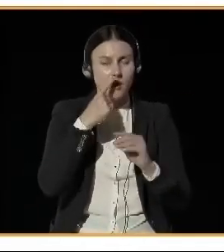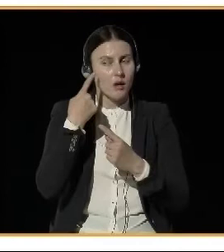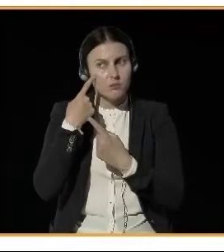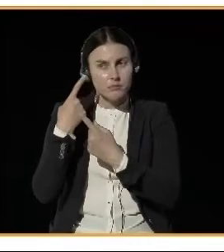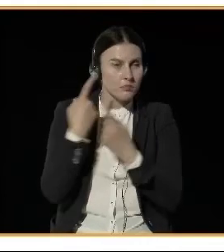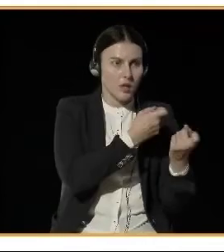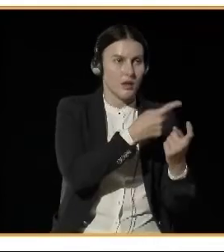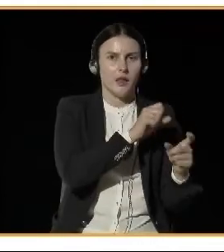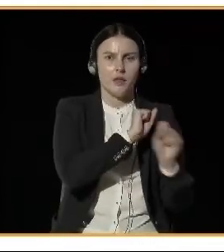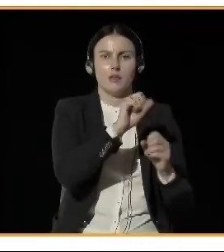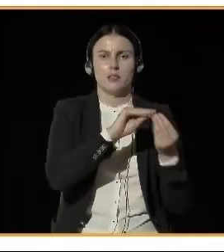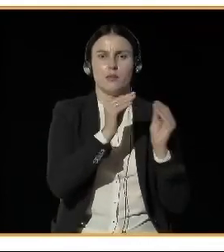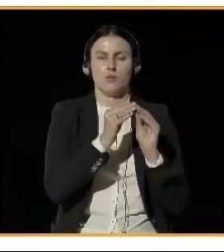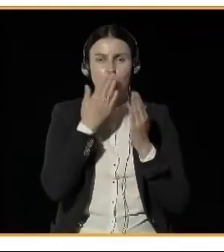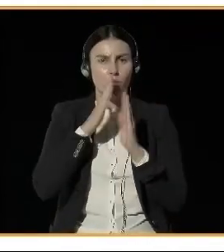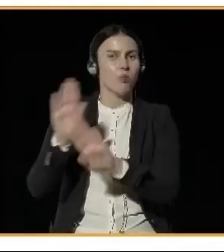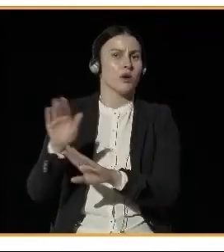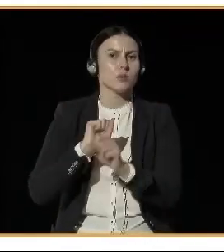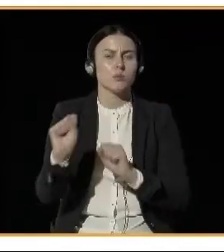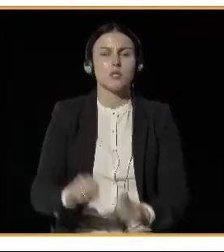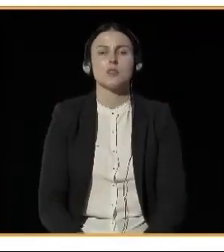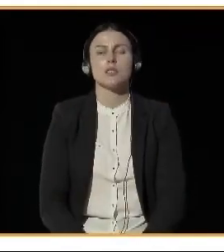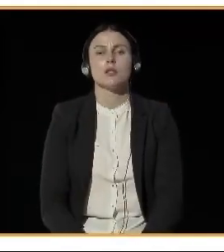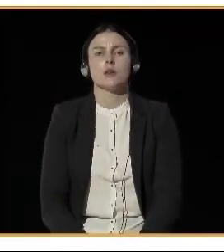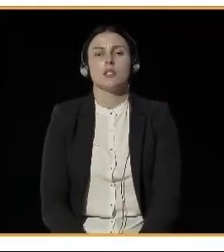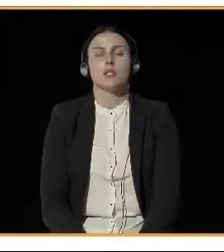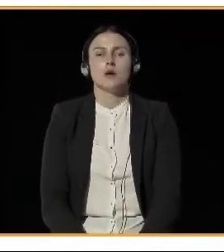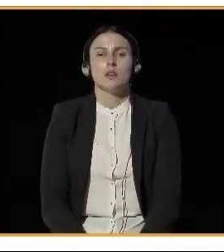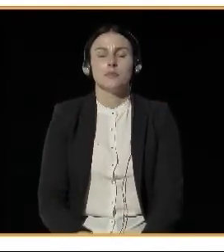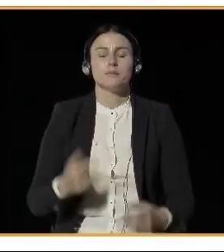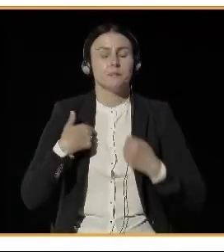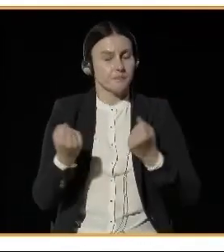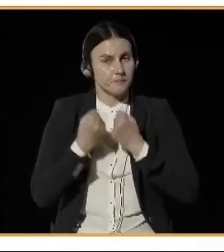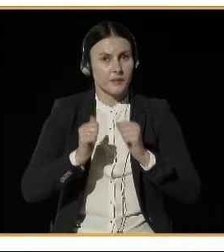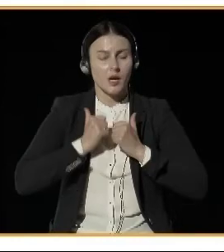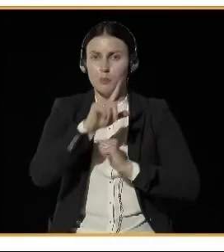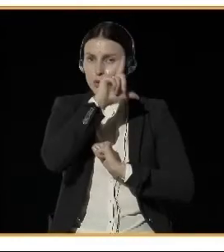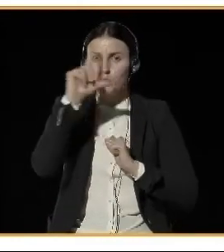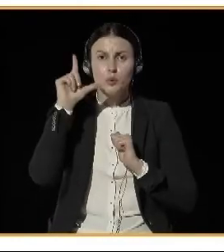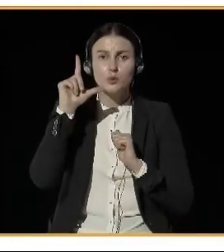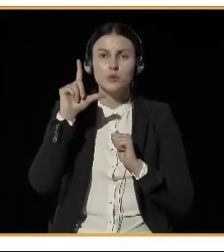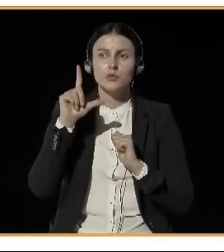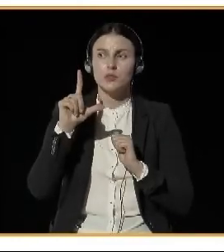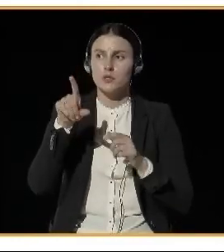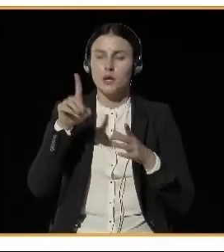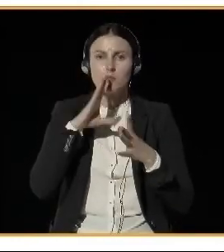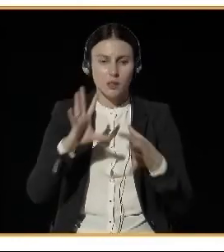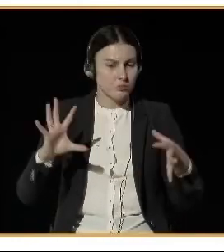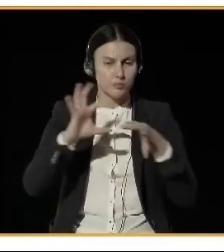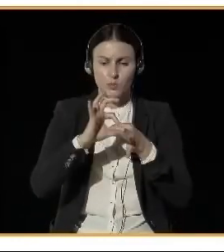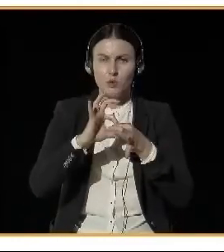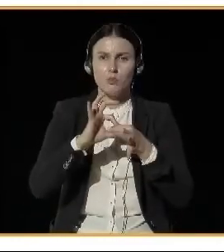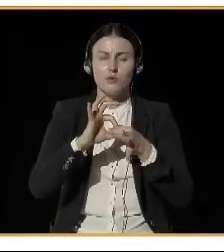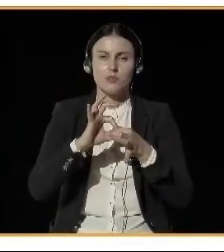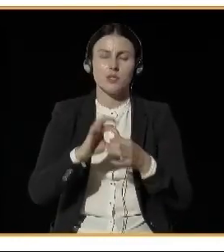to, you know, make the connection between the pollution and your